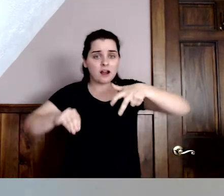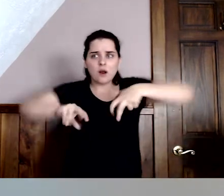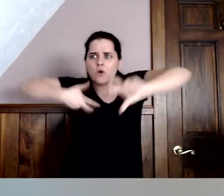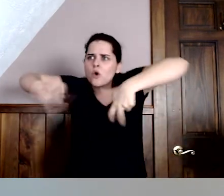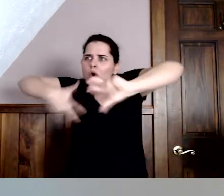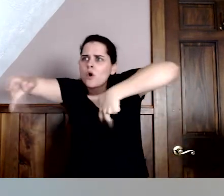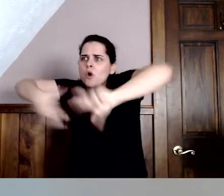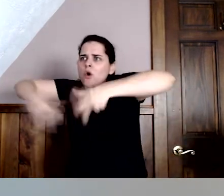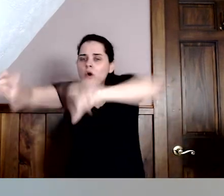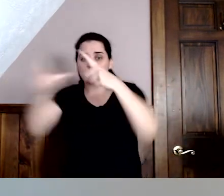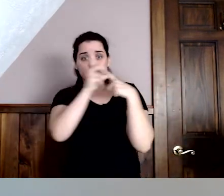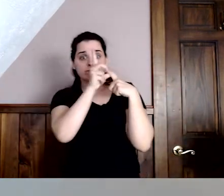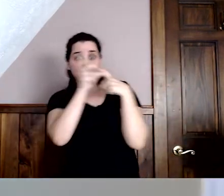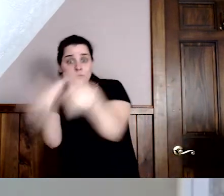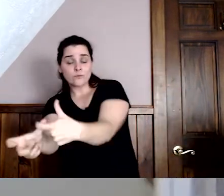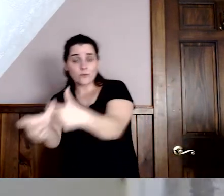gave him the kiss.